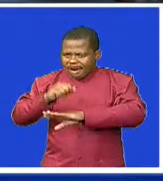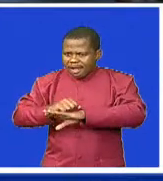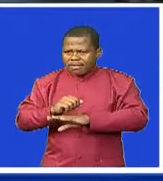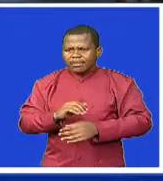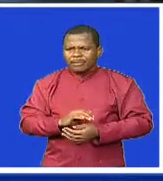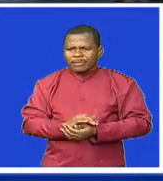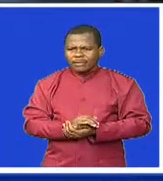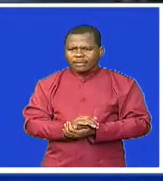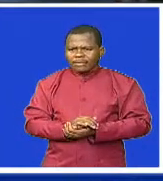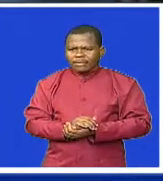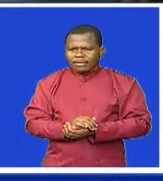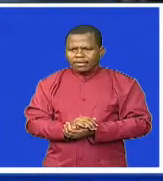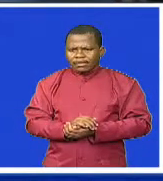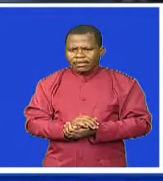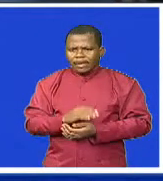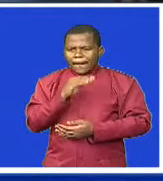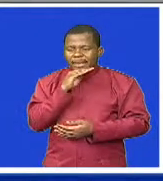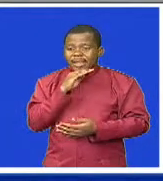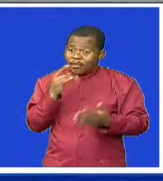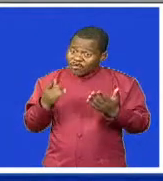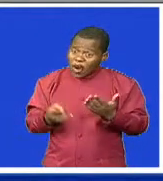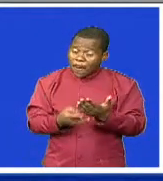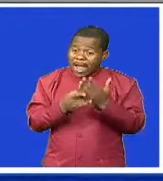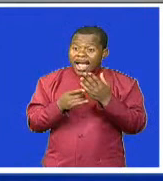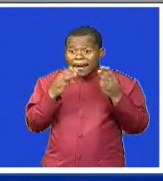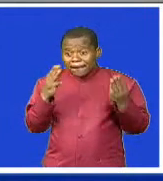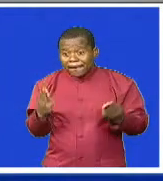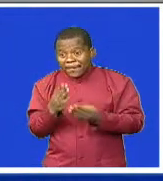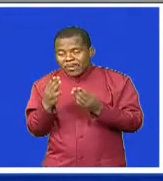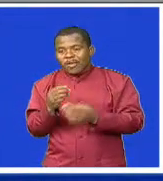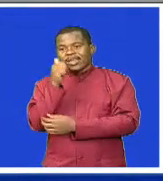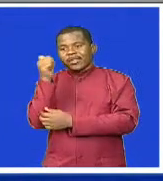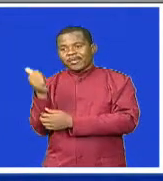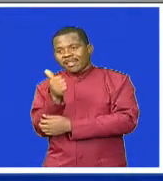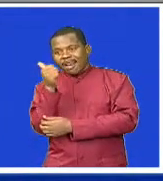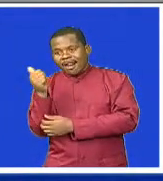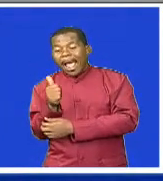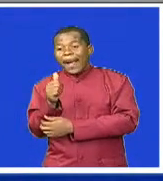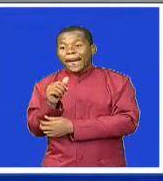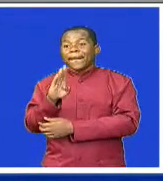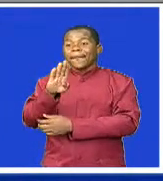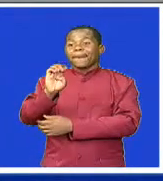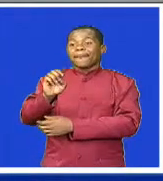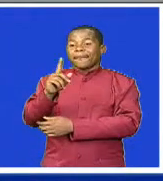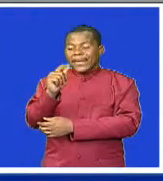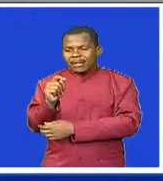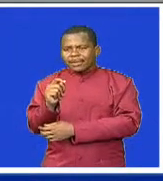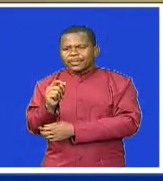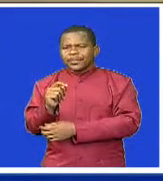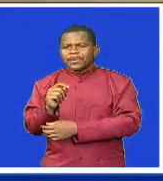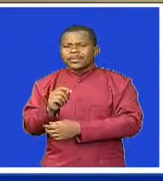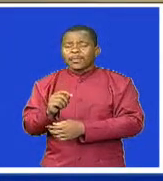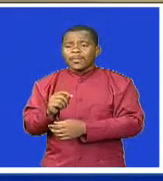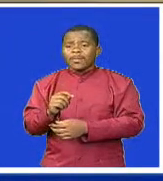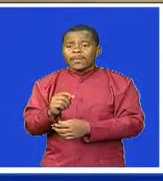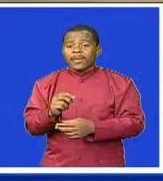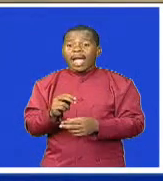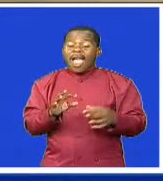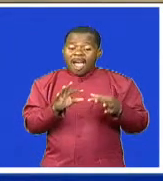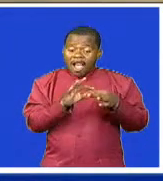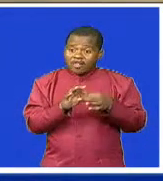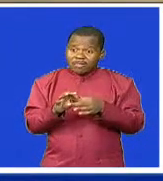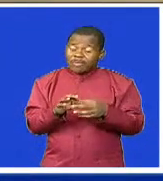Moola safe use. Gaming board secretary, Herman Motza says, Moola Sport